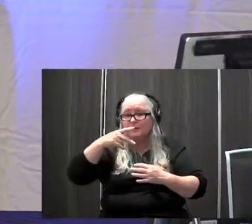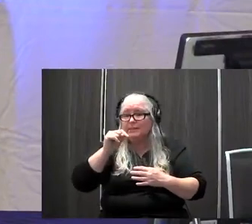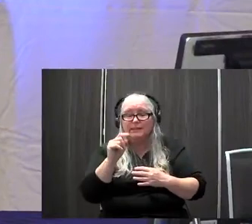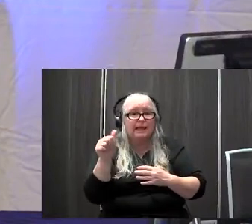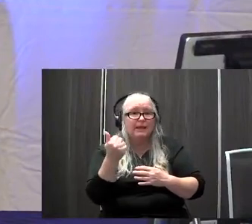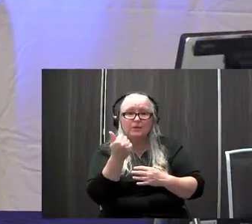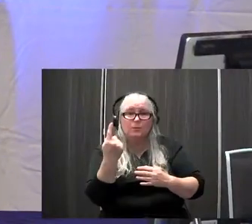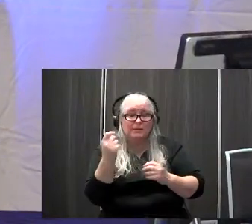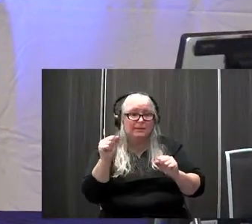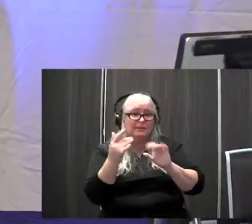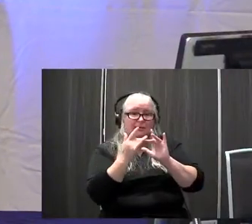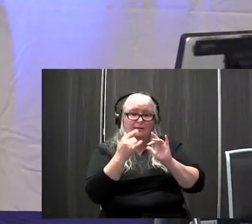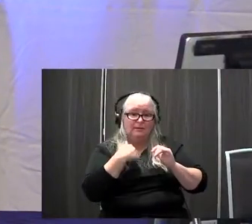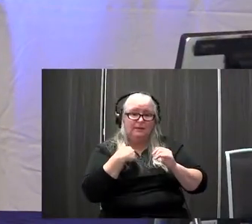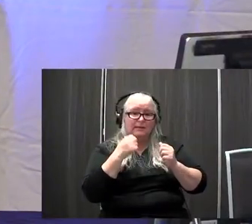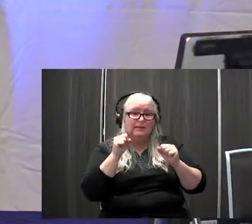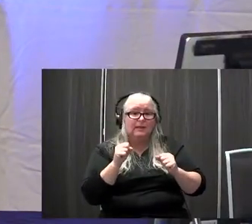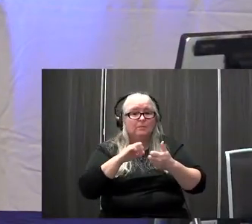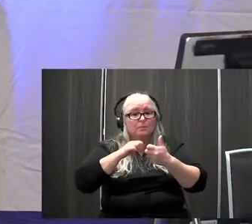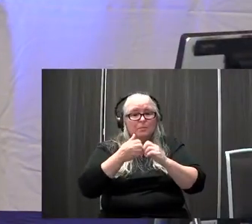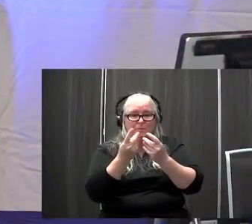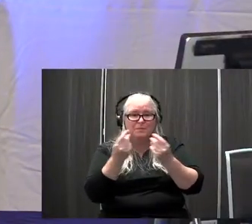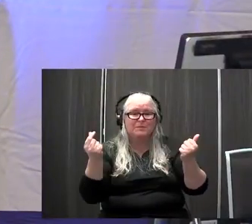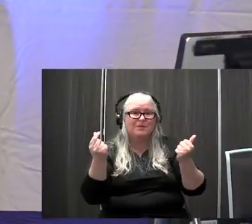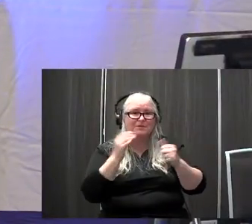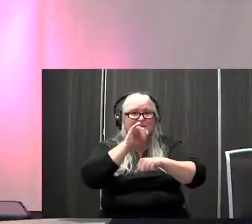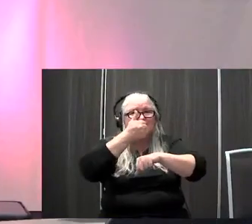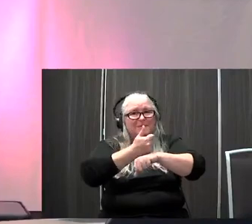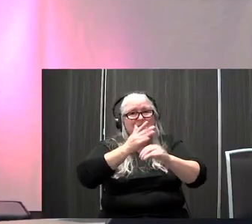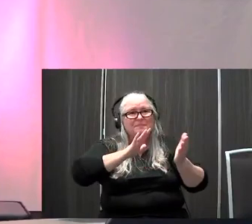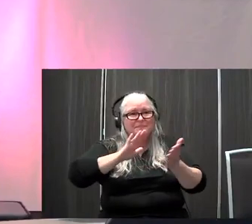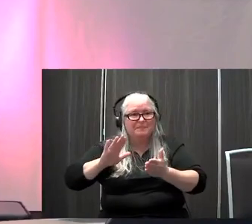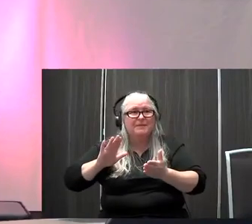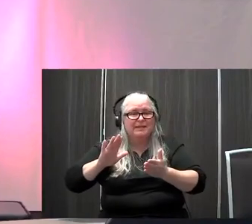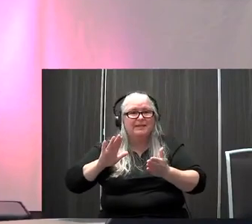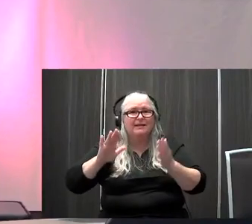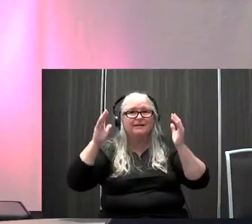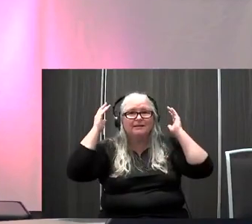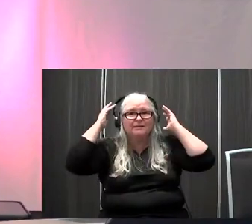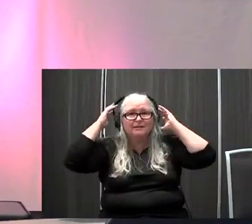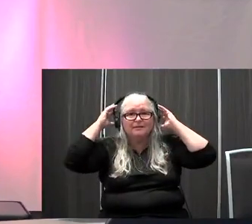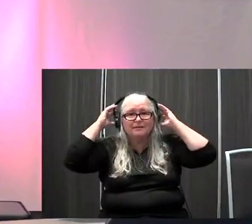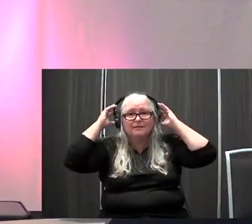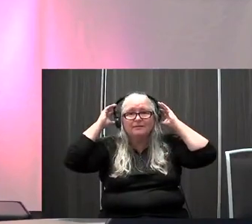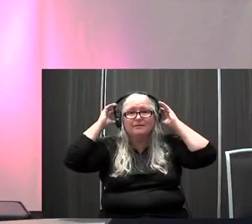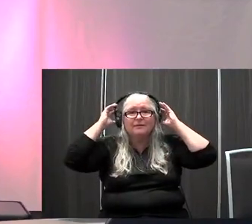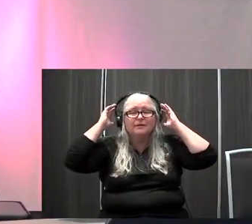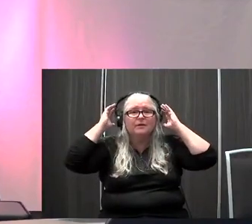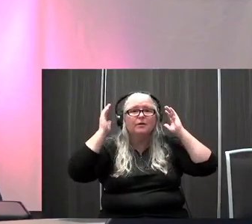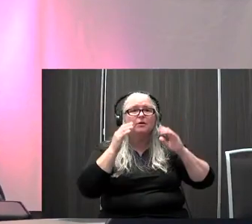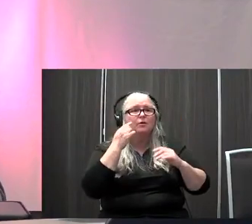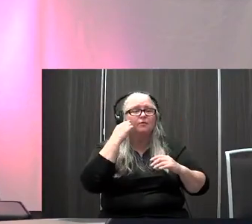problem solve and game plan. So, um, for the families, uh, what might be helpful